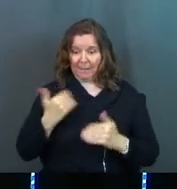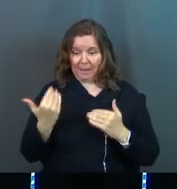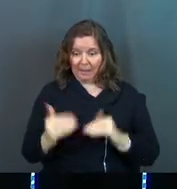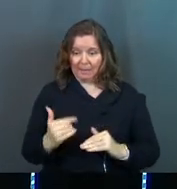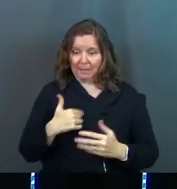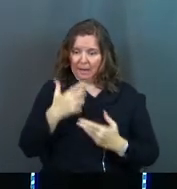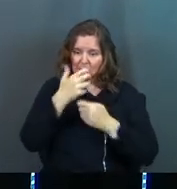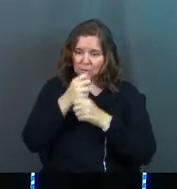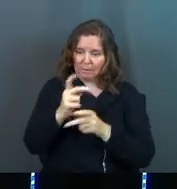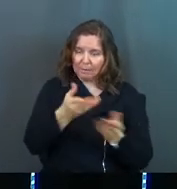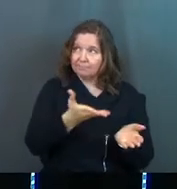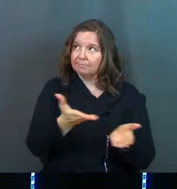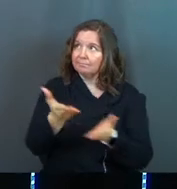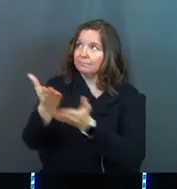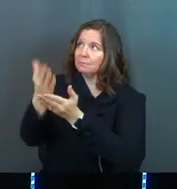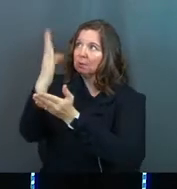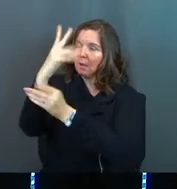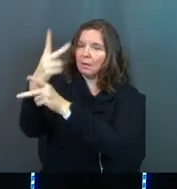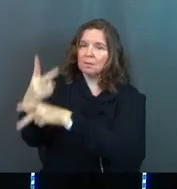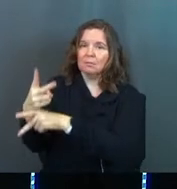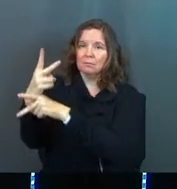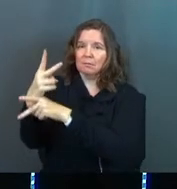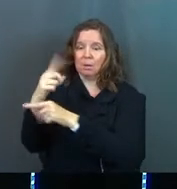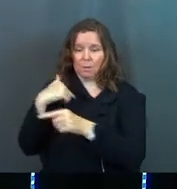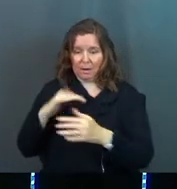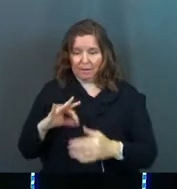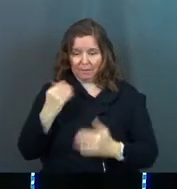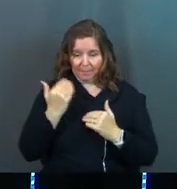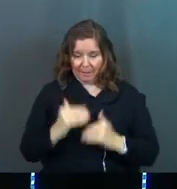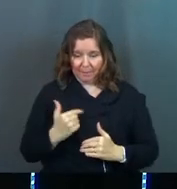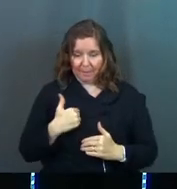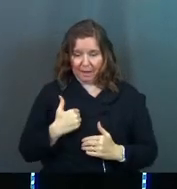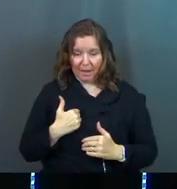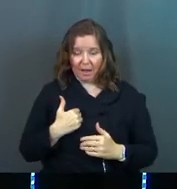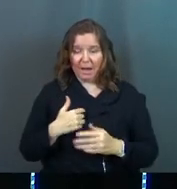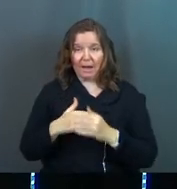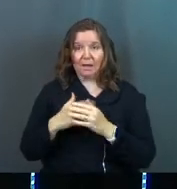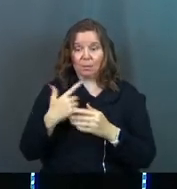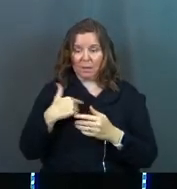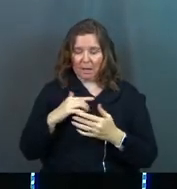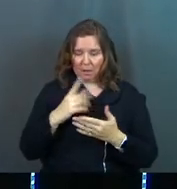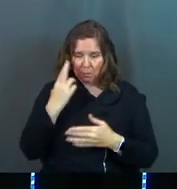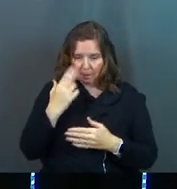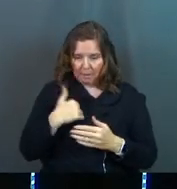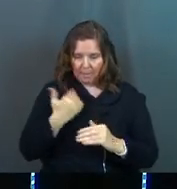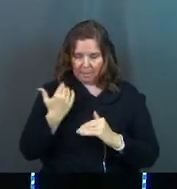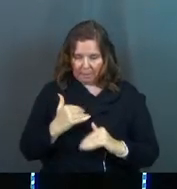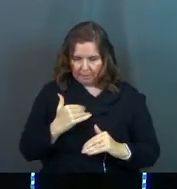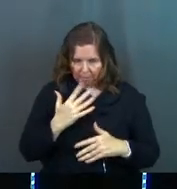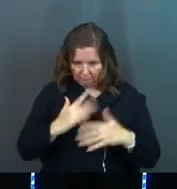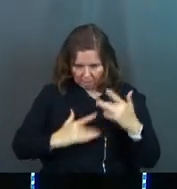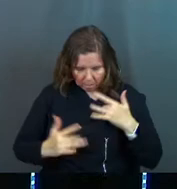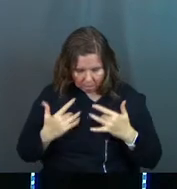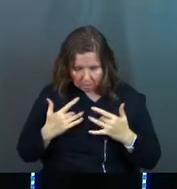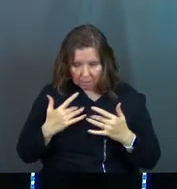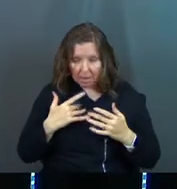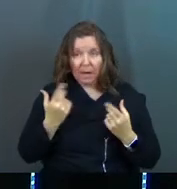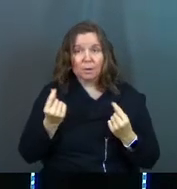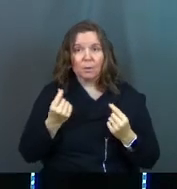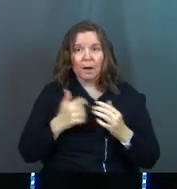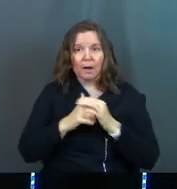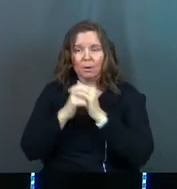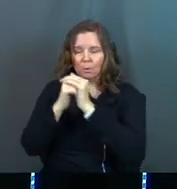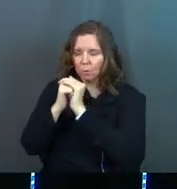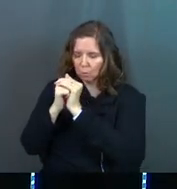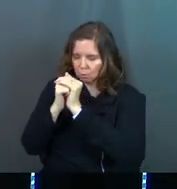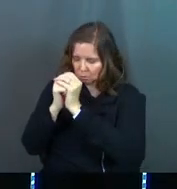limits, I entrust people to almighty God. And when I find my limits, I end up worshiping the unlimited one. Say this for me out loud.